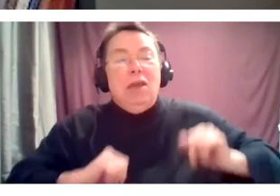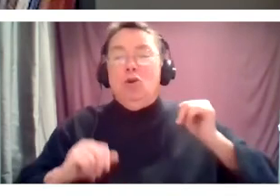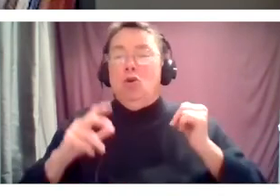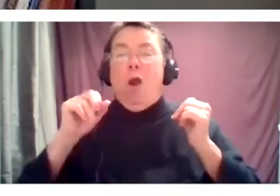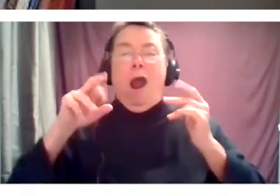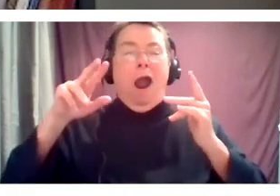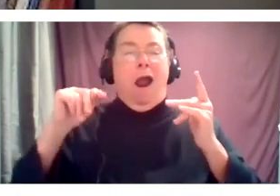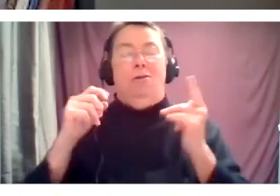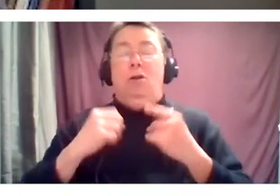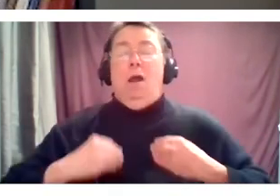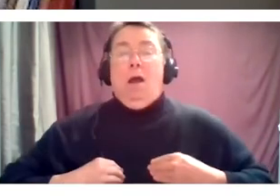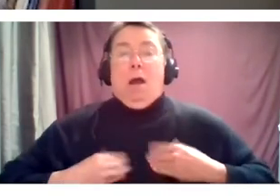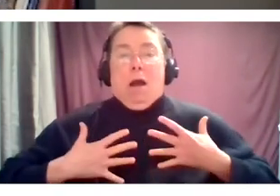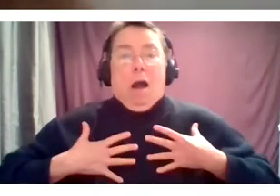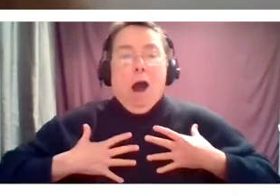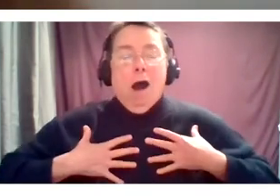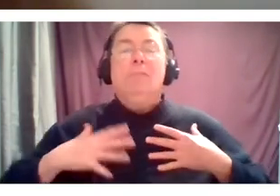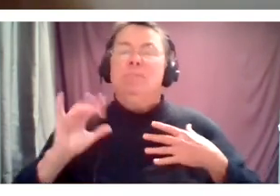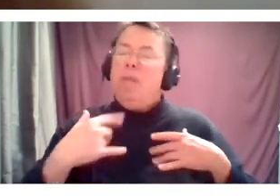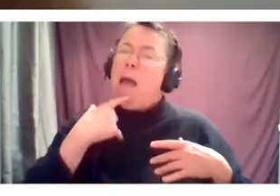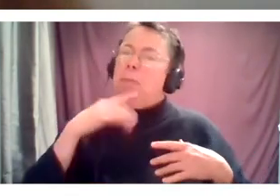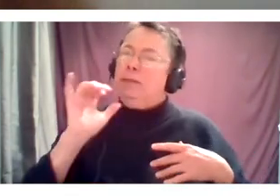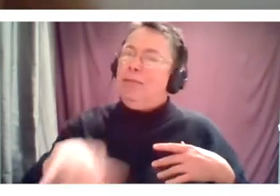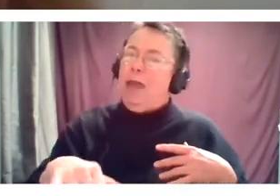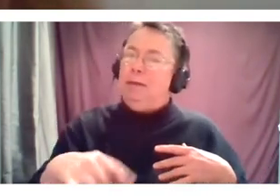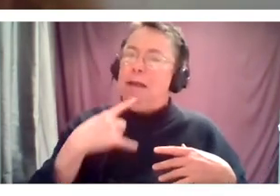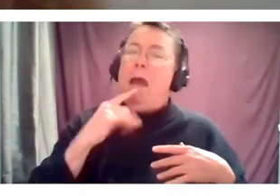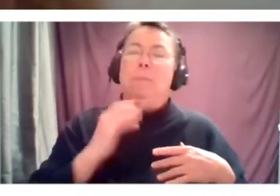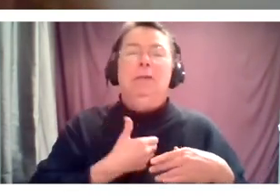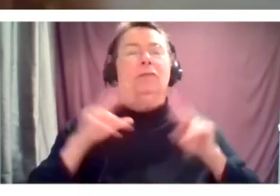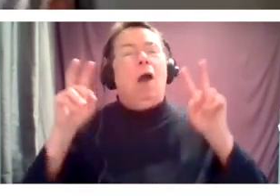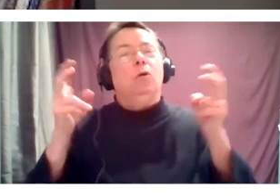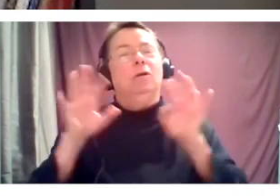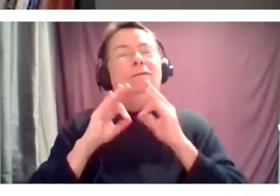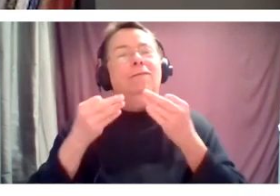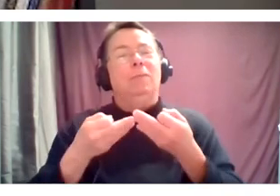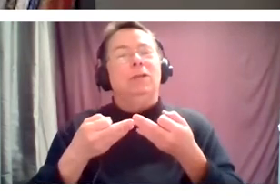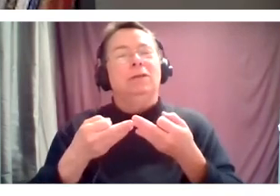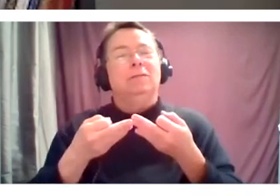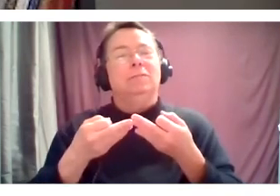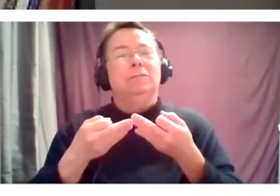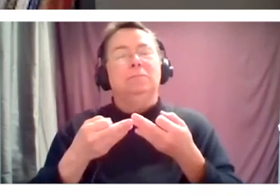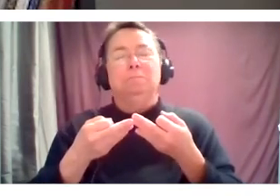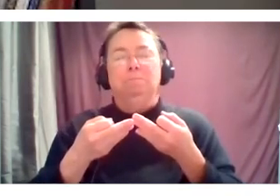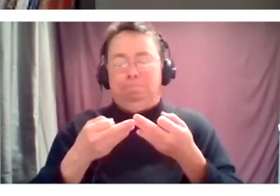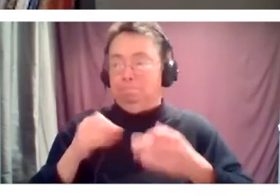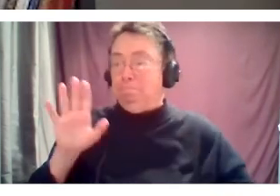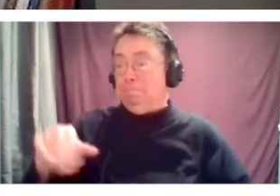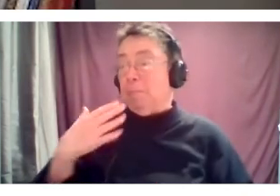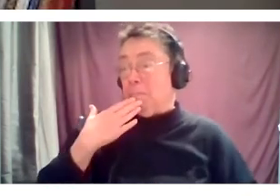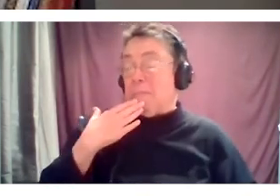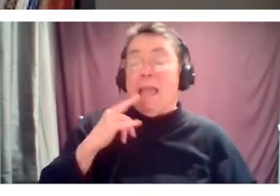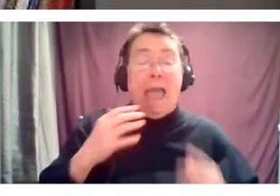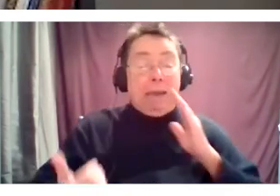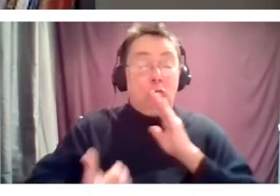that's, that's what I miss the most. I miss our family. Yeah. Thanks, Alex. And as a newcomer to this community, I'm greatly